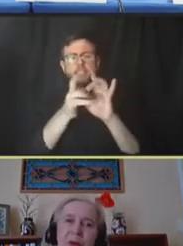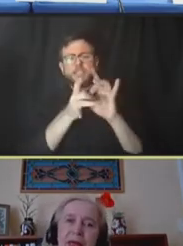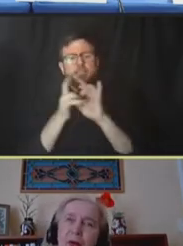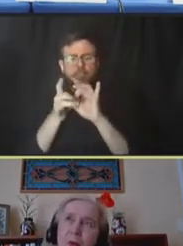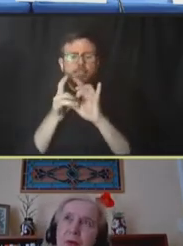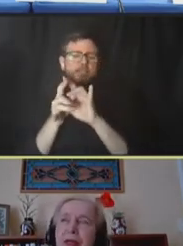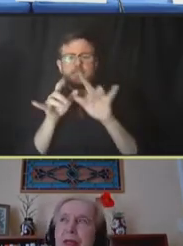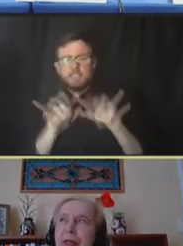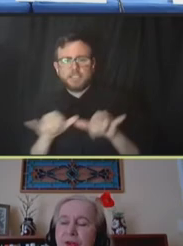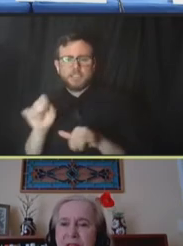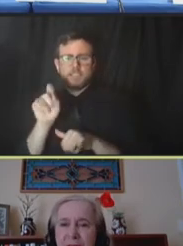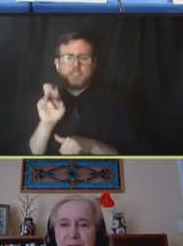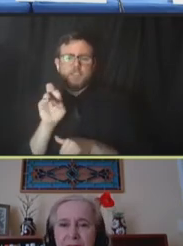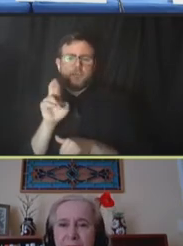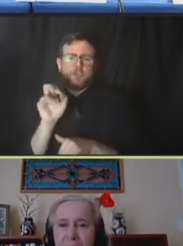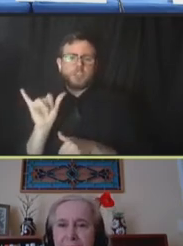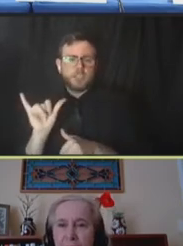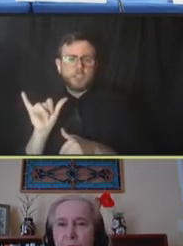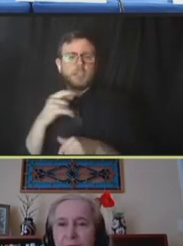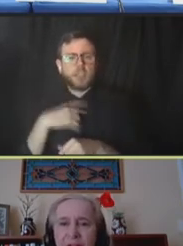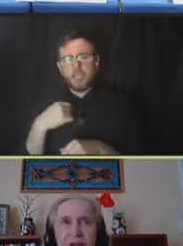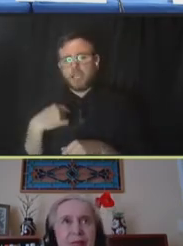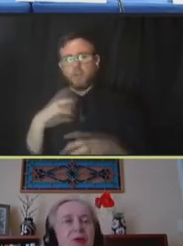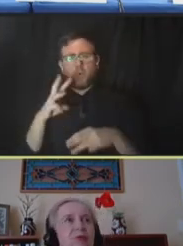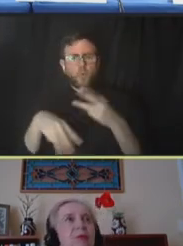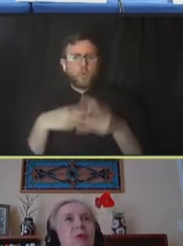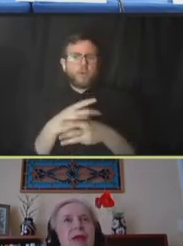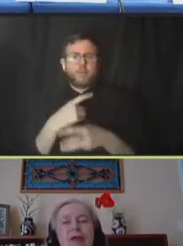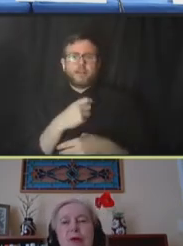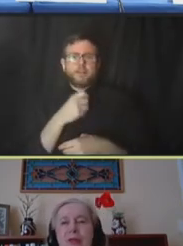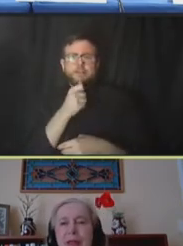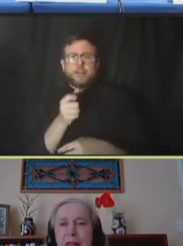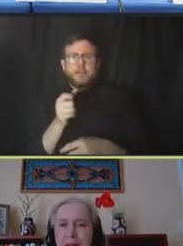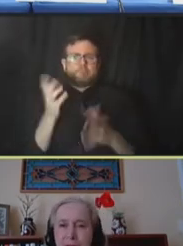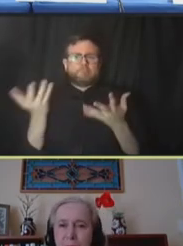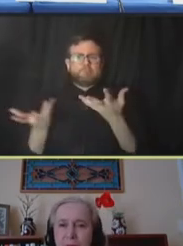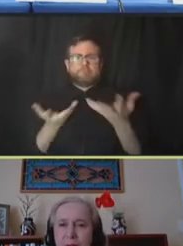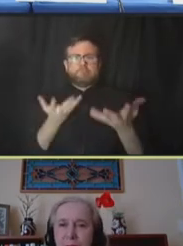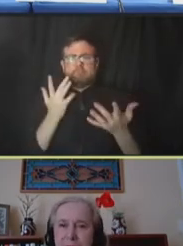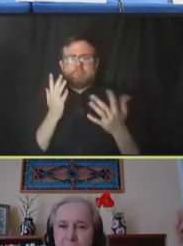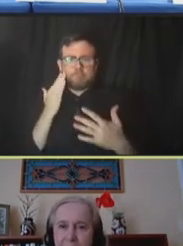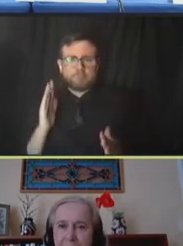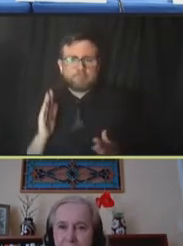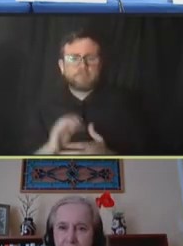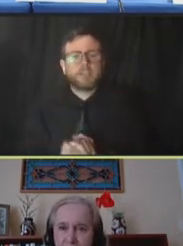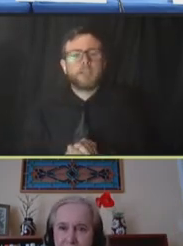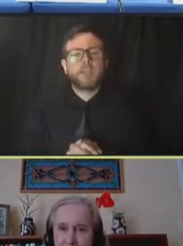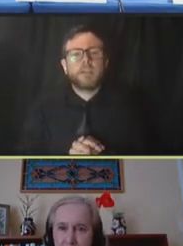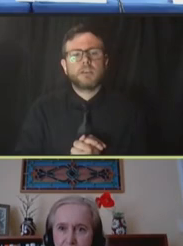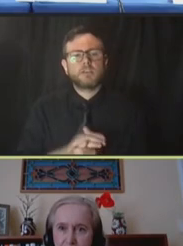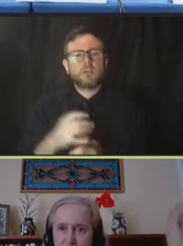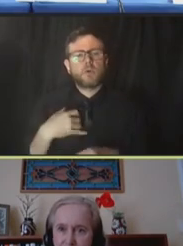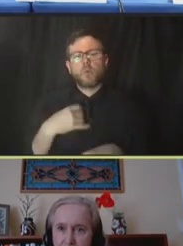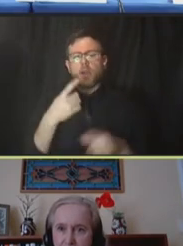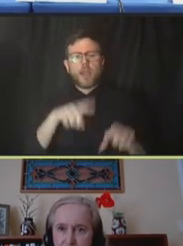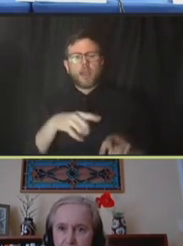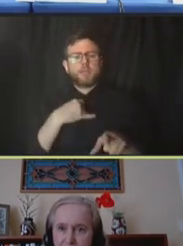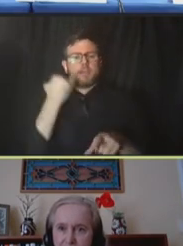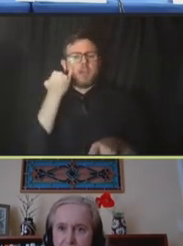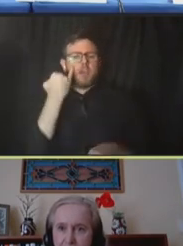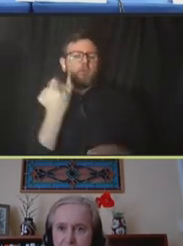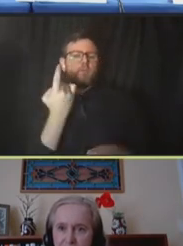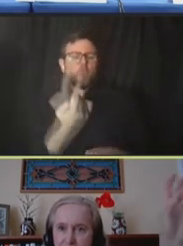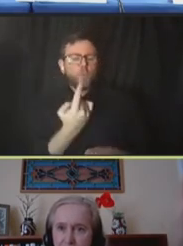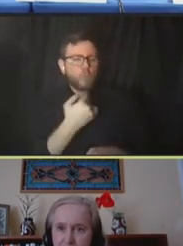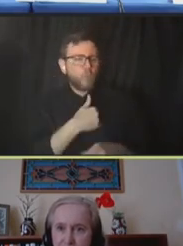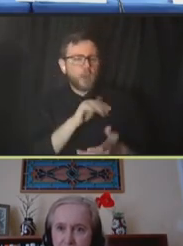So, here we're really interested in figuring out which are the most important nodes and links. What if one supplier goes down? Which is the most important